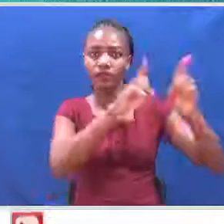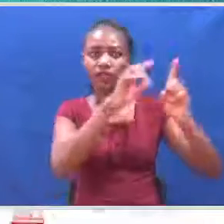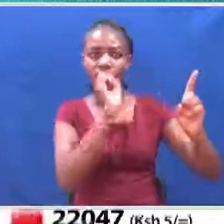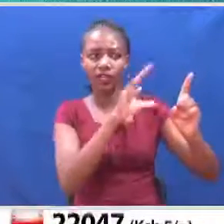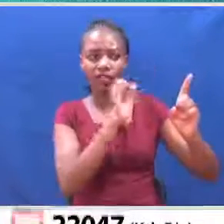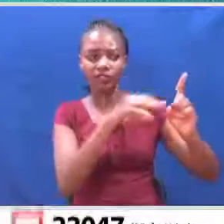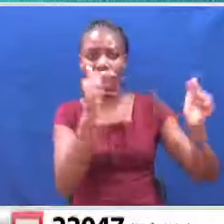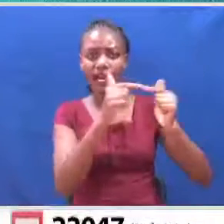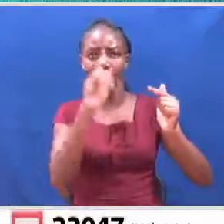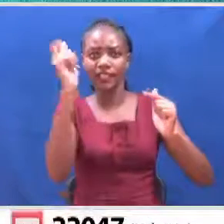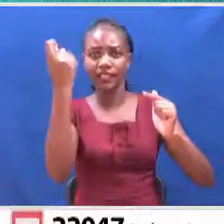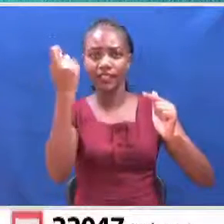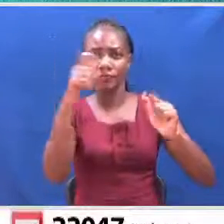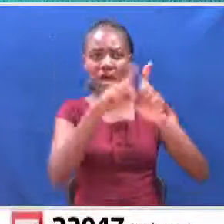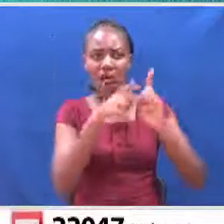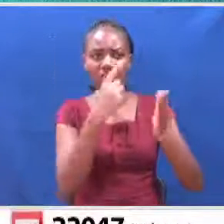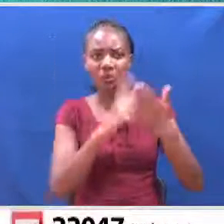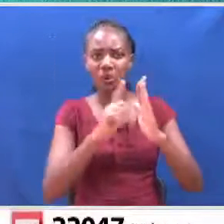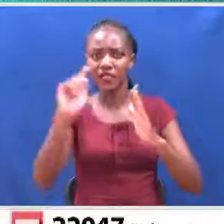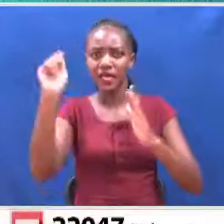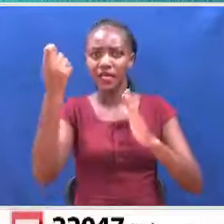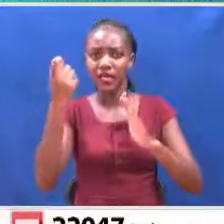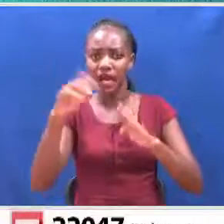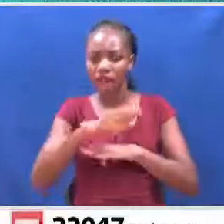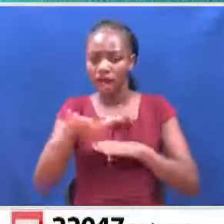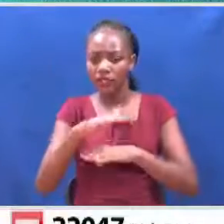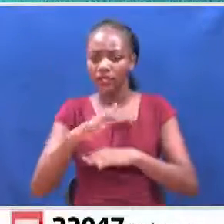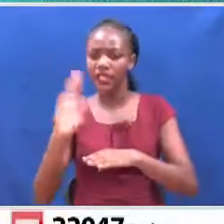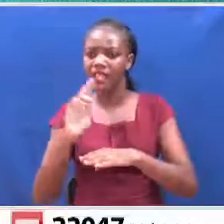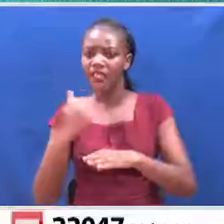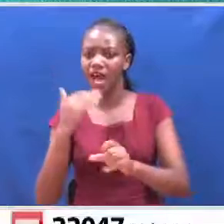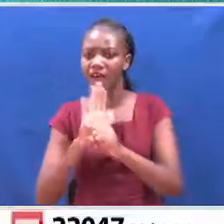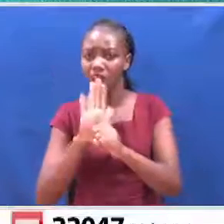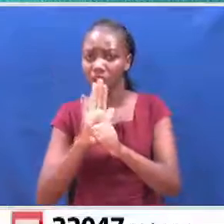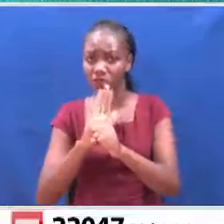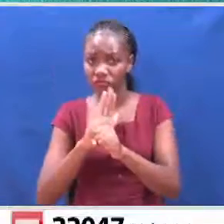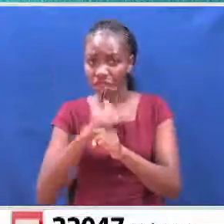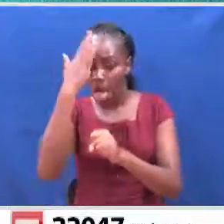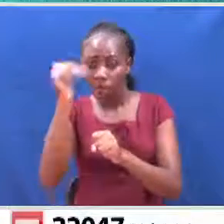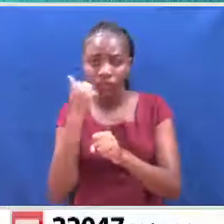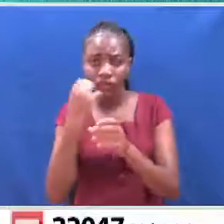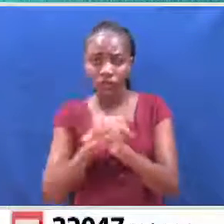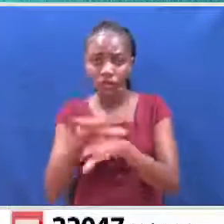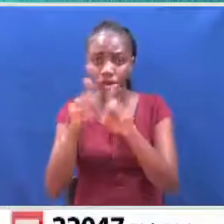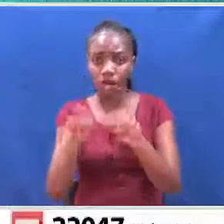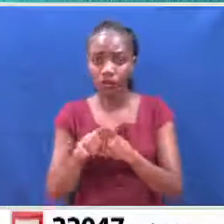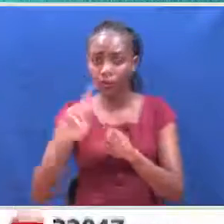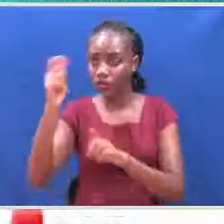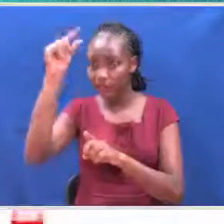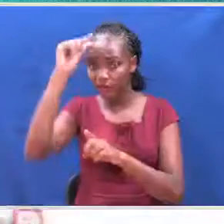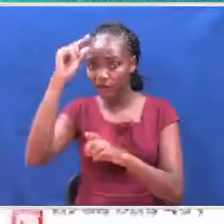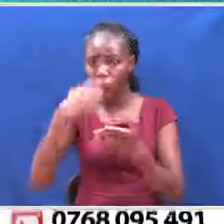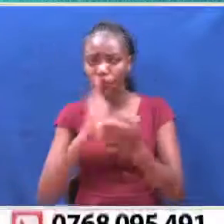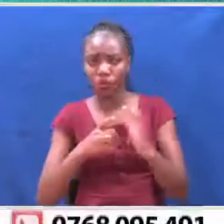Reagnes Kenya listing it as a high-risk level for COVID-19 area. However, the Kenyan government has